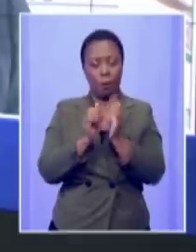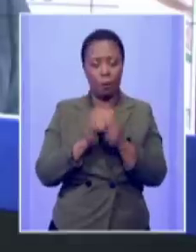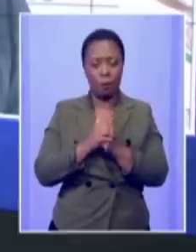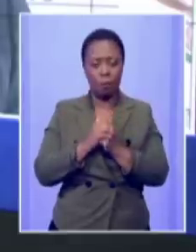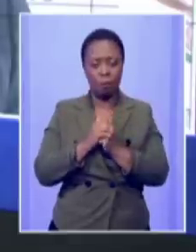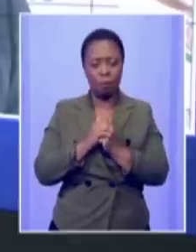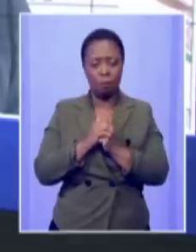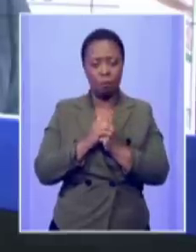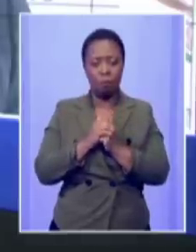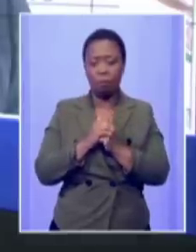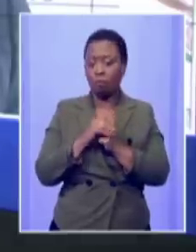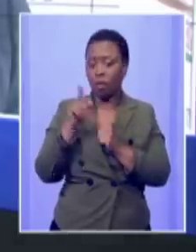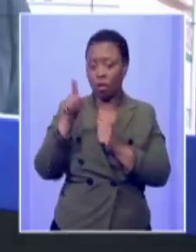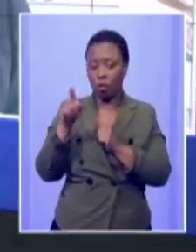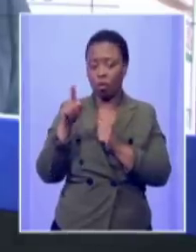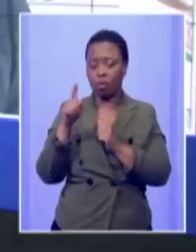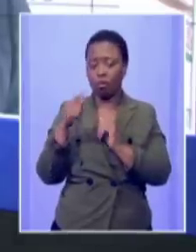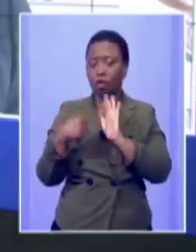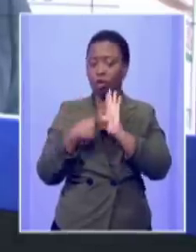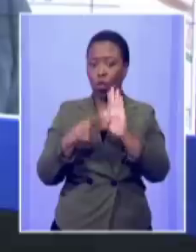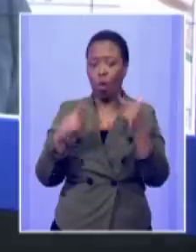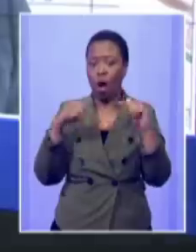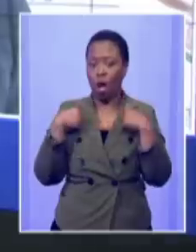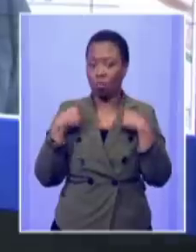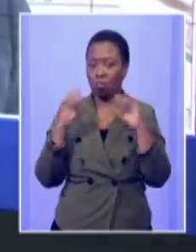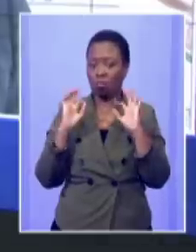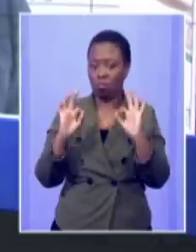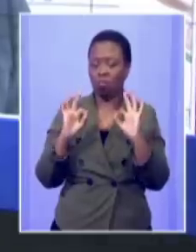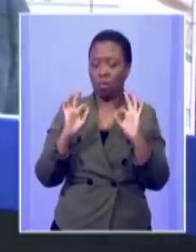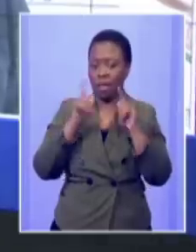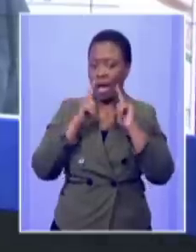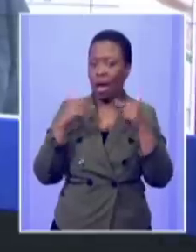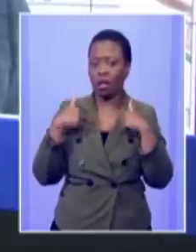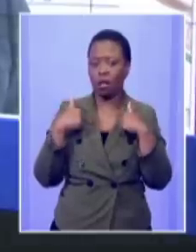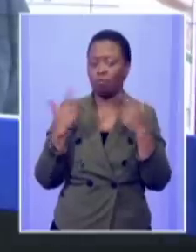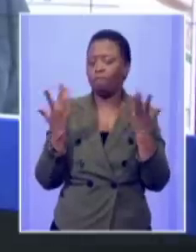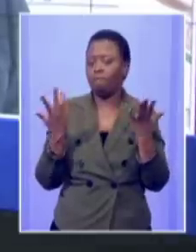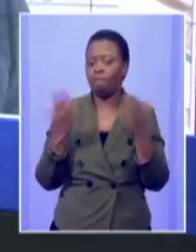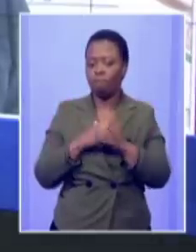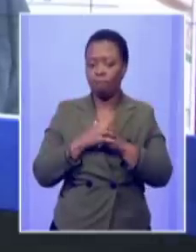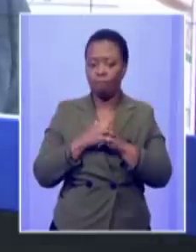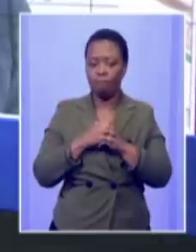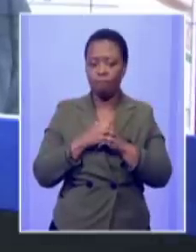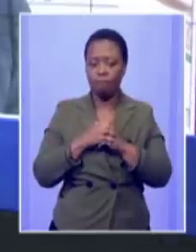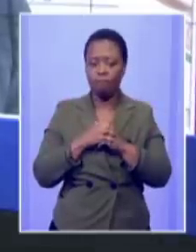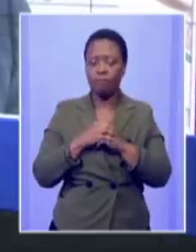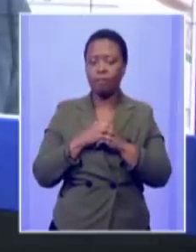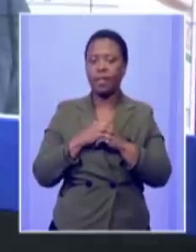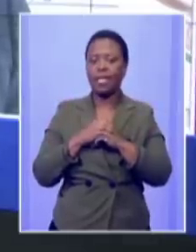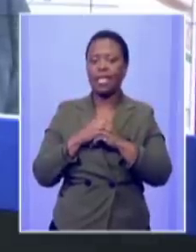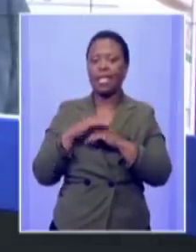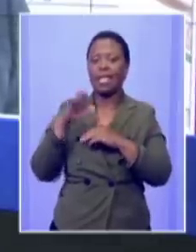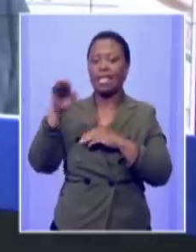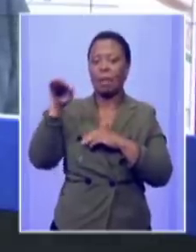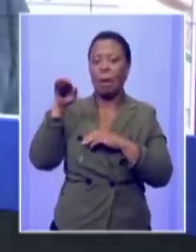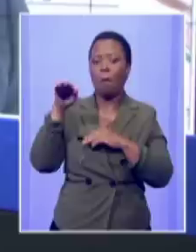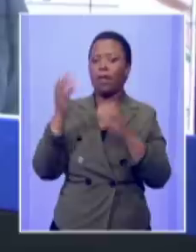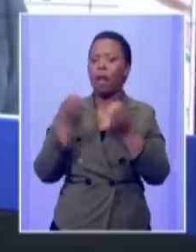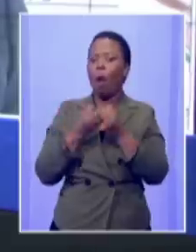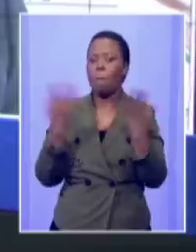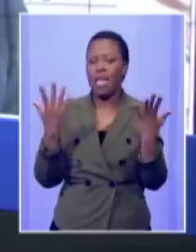are you able to give us an indication first off of uh how many zimbabweans like we're told that